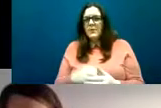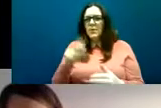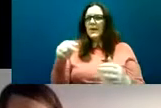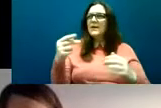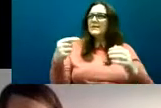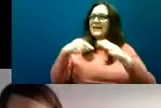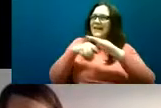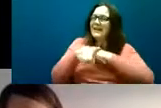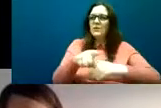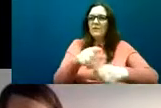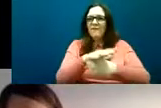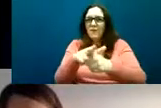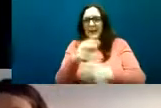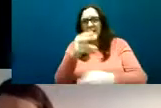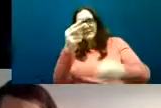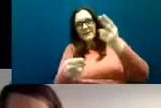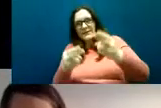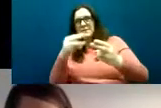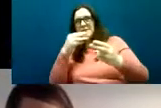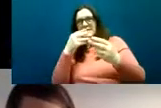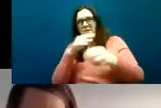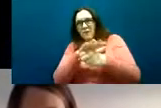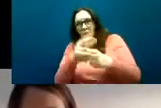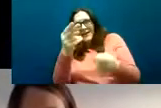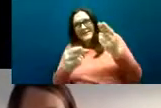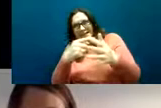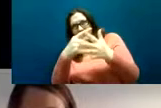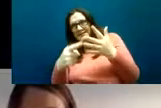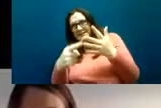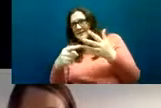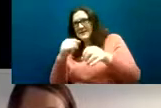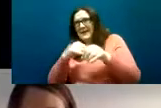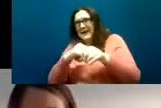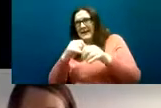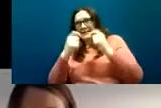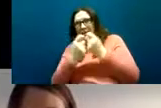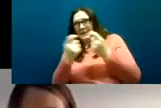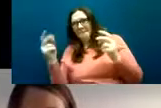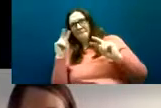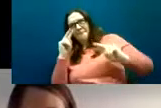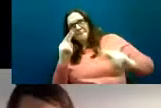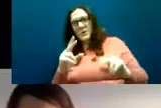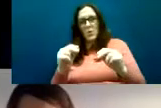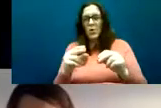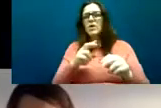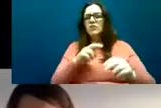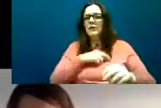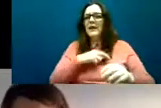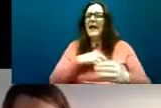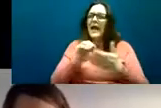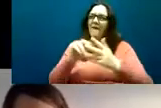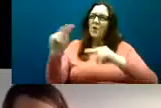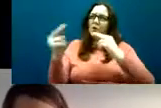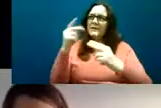setting so this was how we were going to approach this study we wanted to explore the lived experiences and perceptions